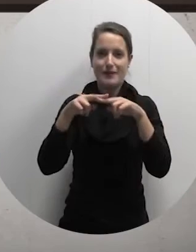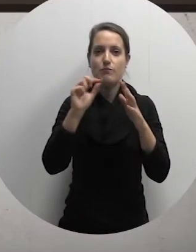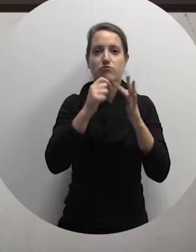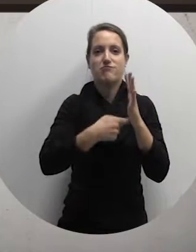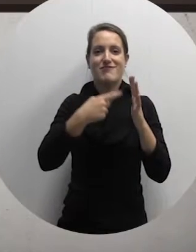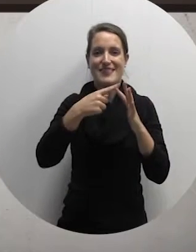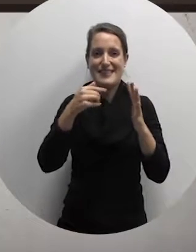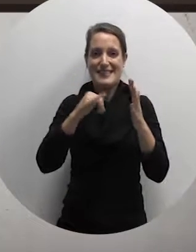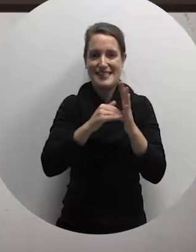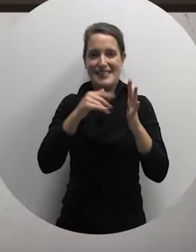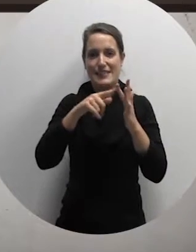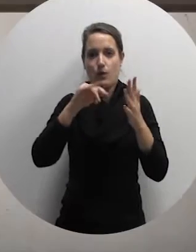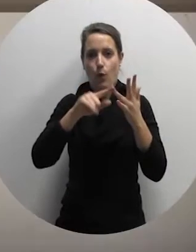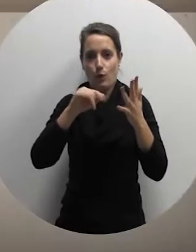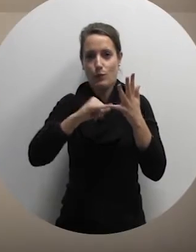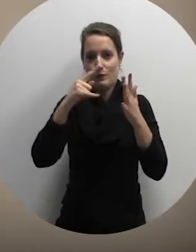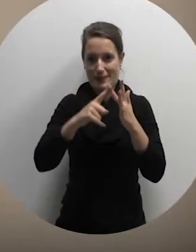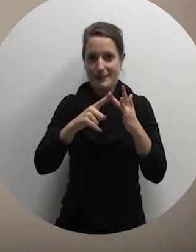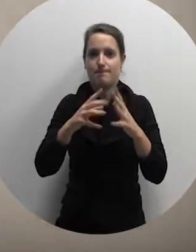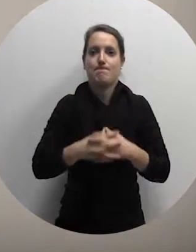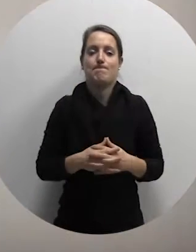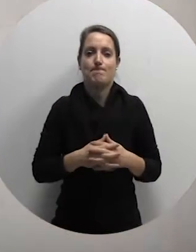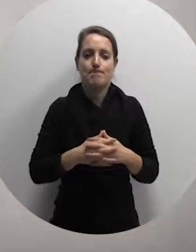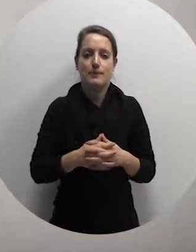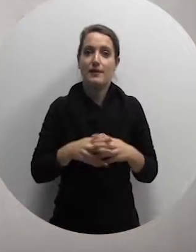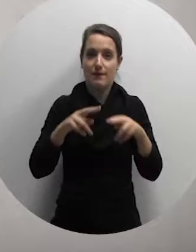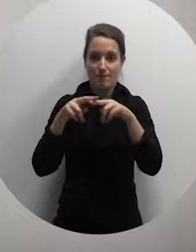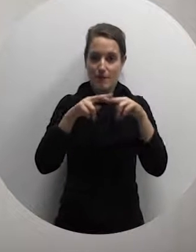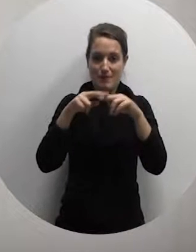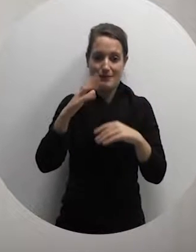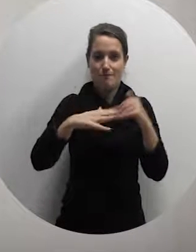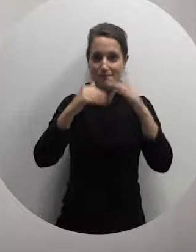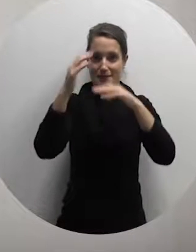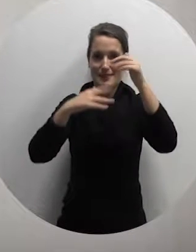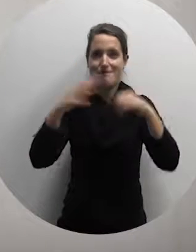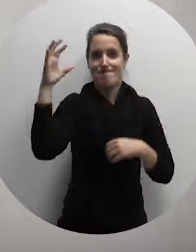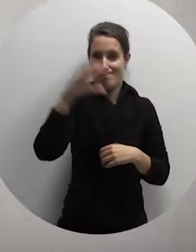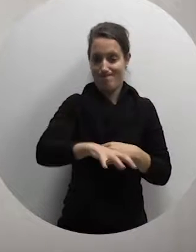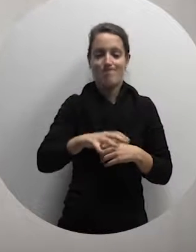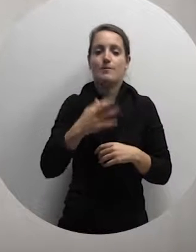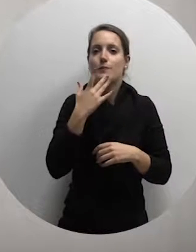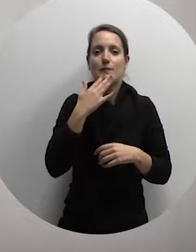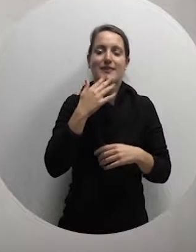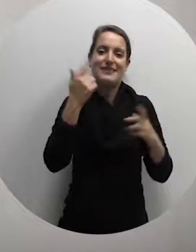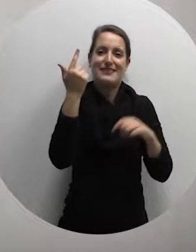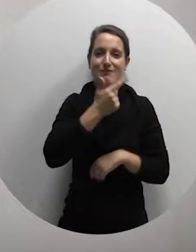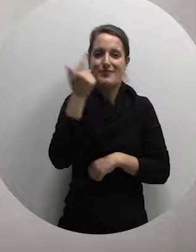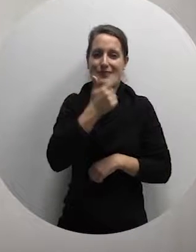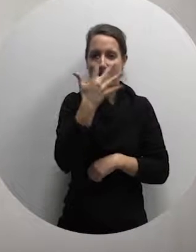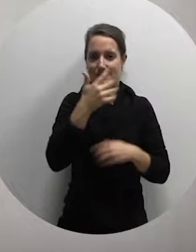The Preziosi family. The villa was built by the Preziosi family around